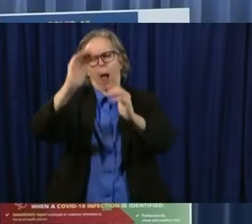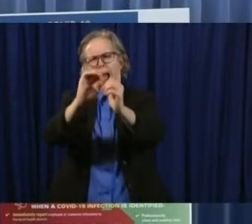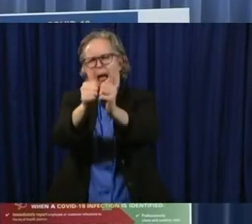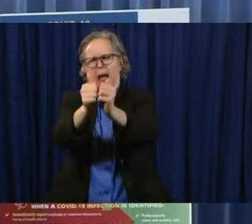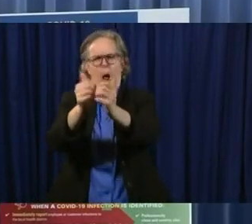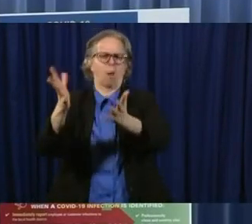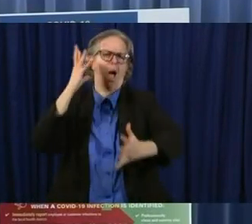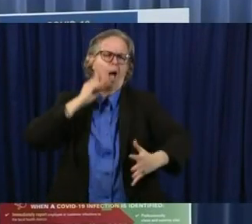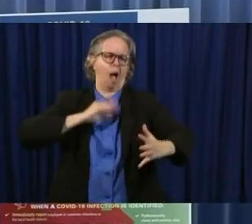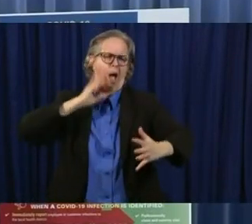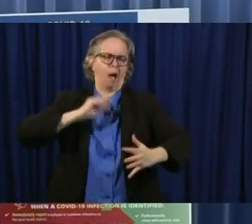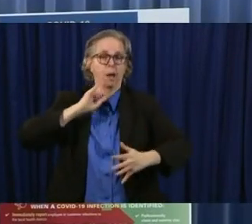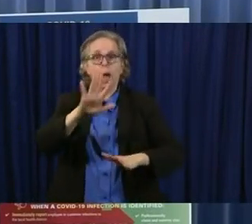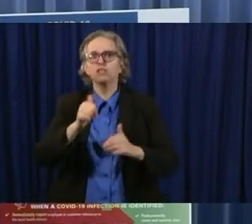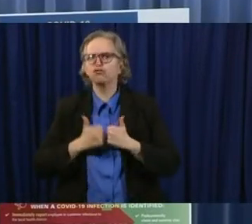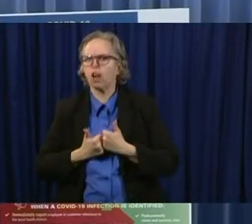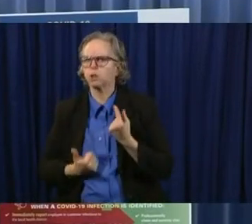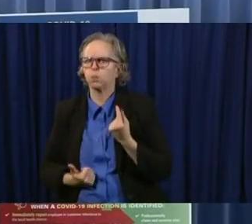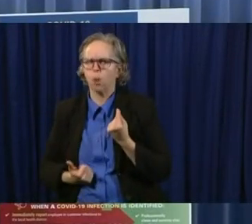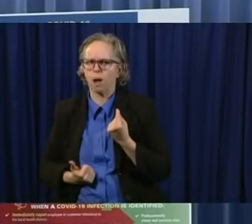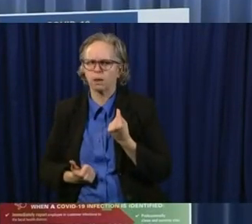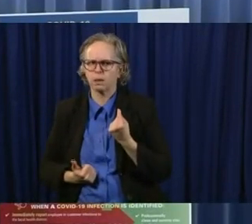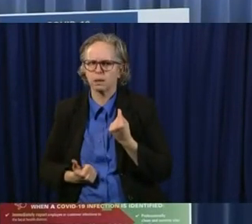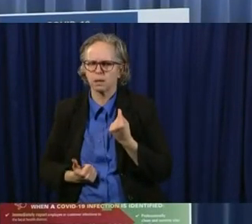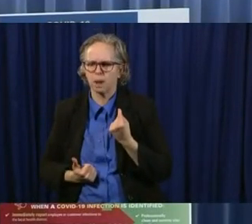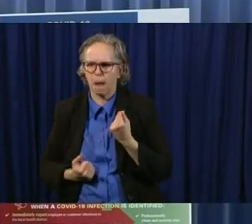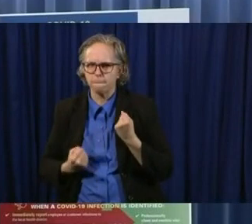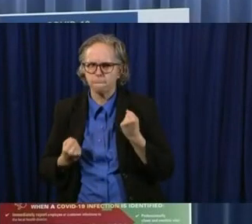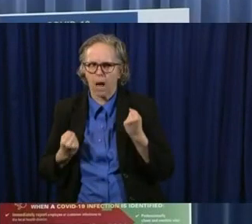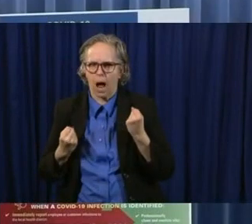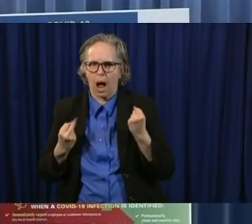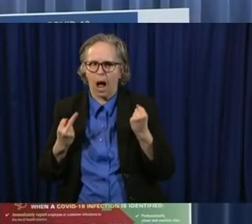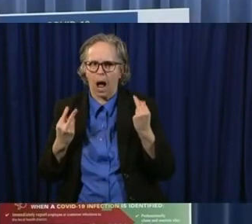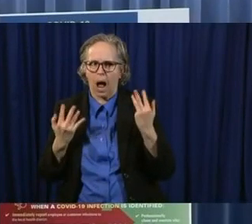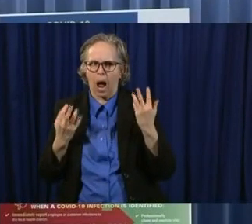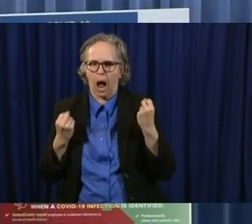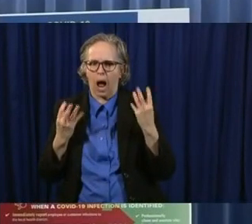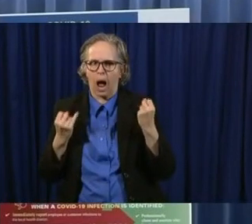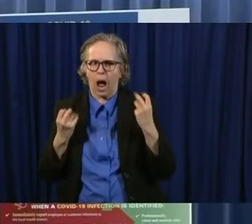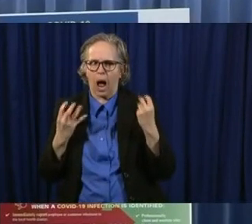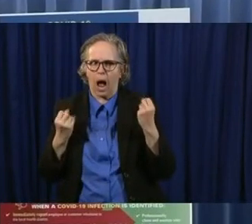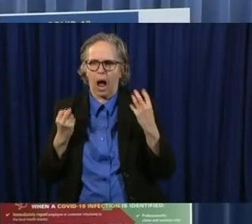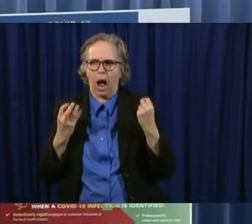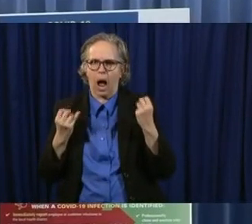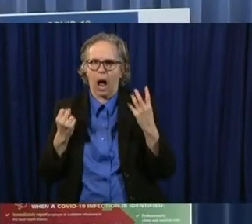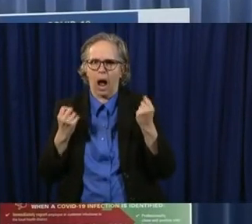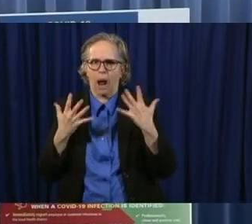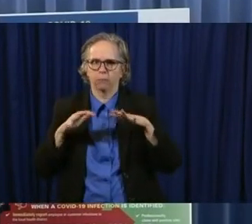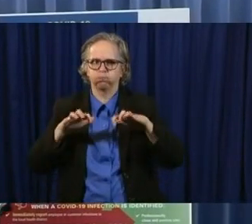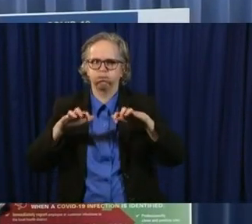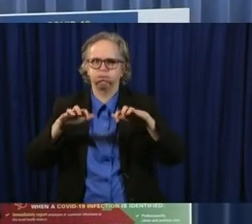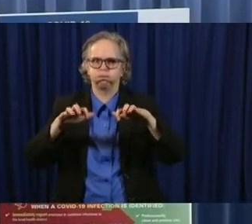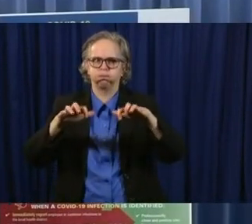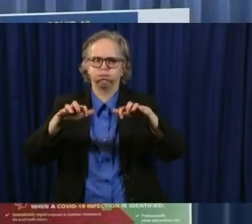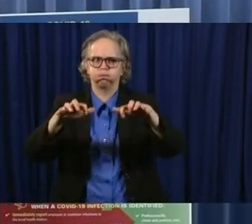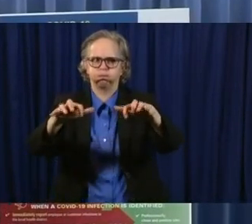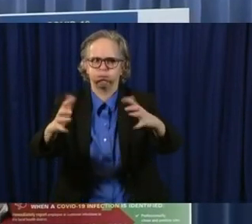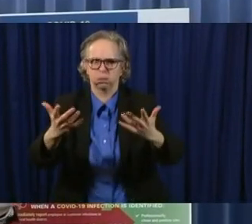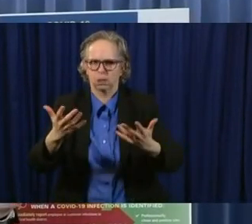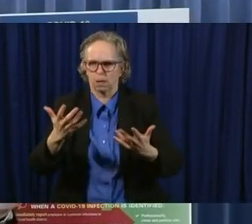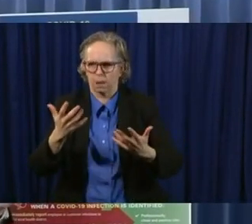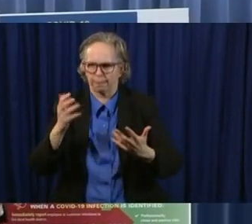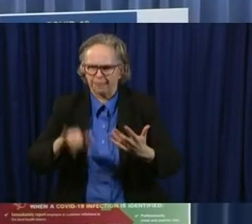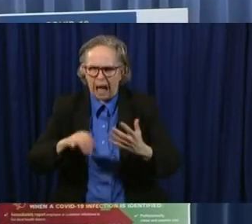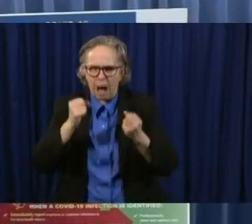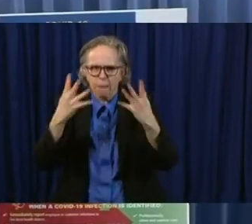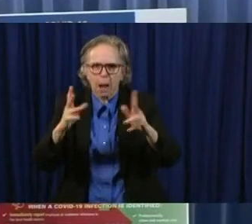This is at a scale that we've never seen before. And so if we're going move the economy forward, open